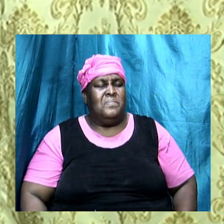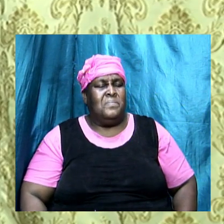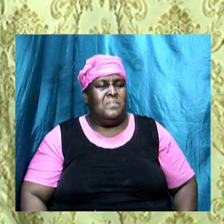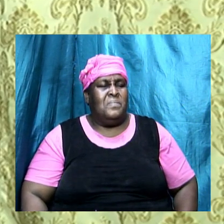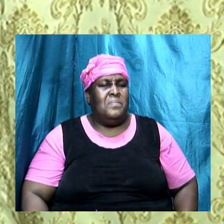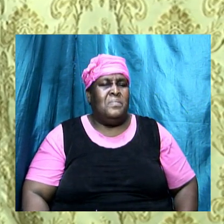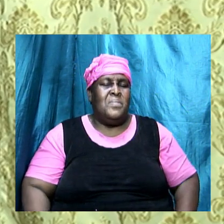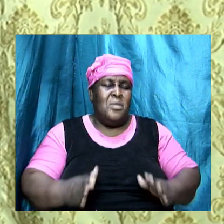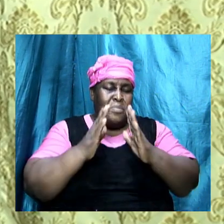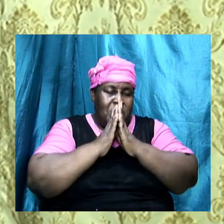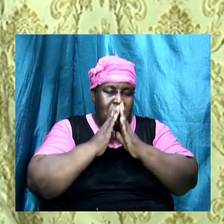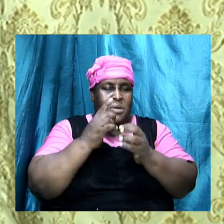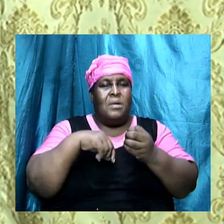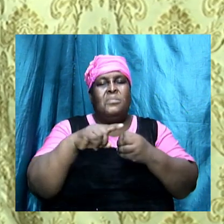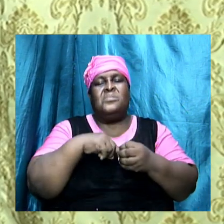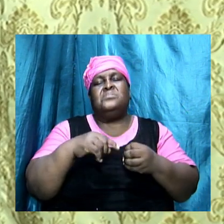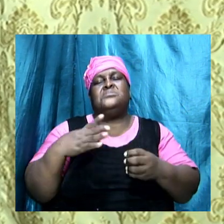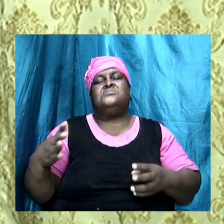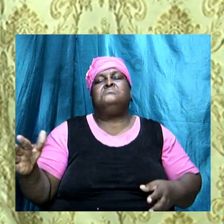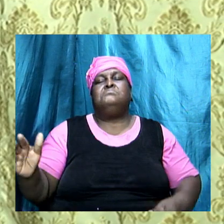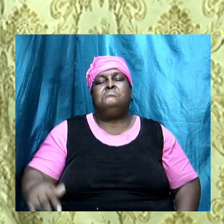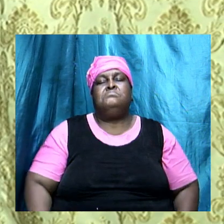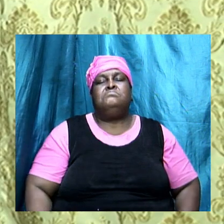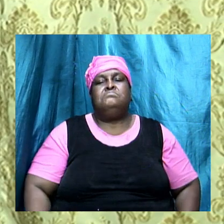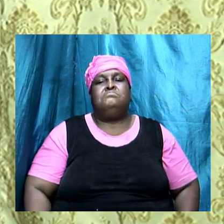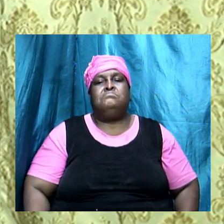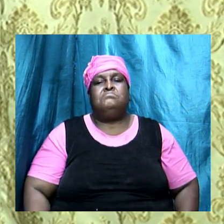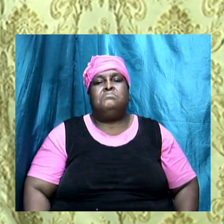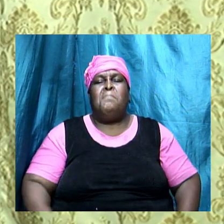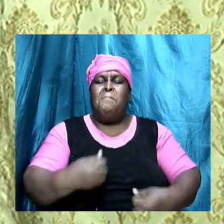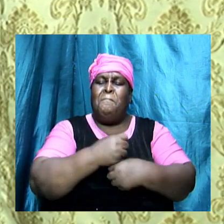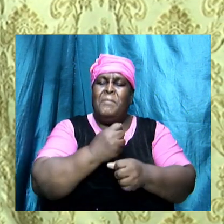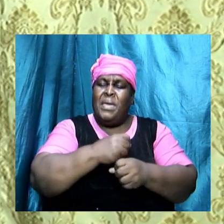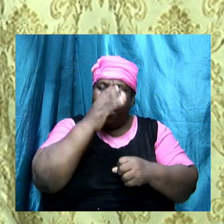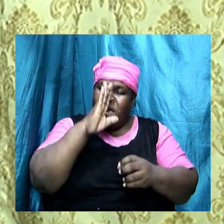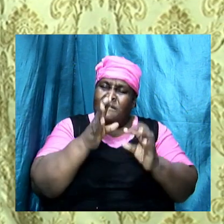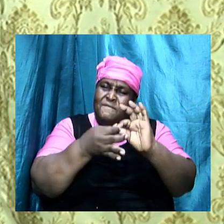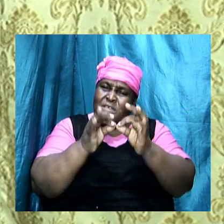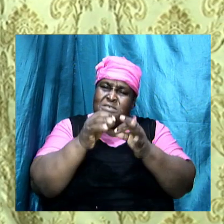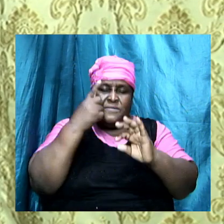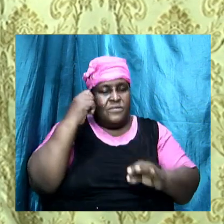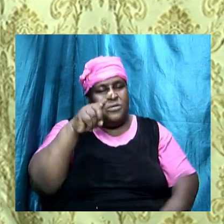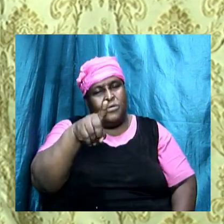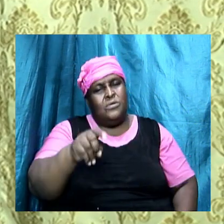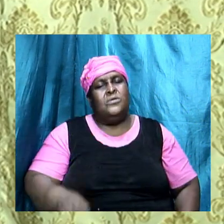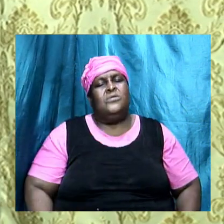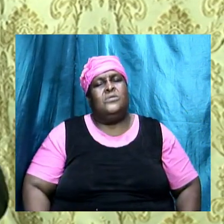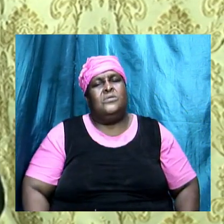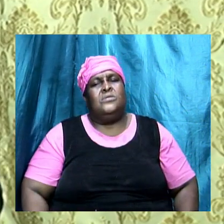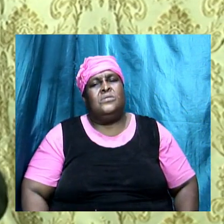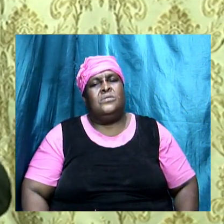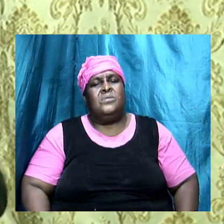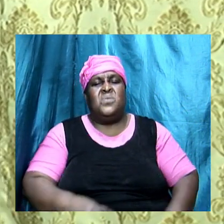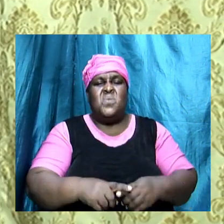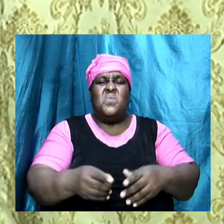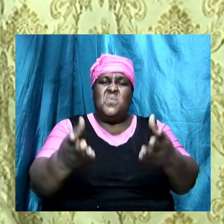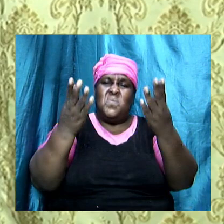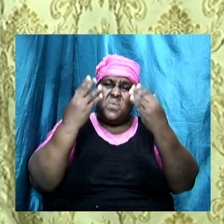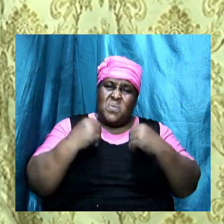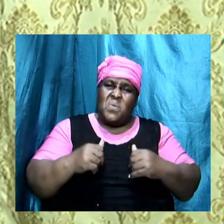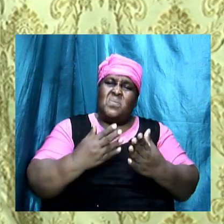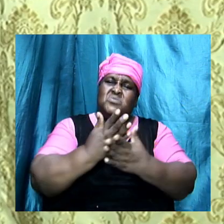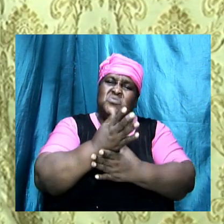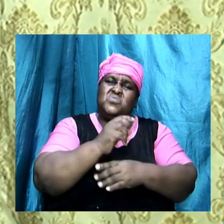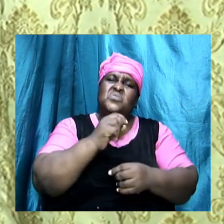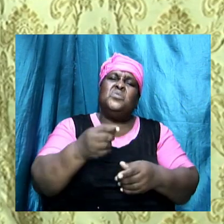if you're praying about a thing allow God to deal with it for you when it comes through it comes